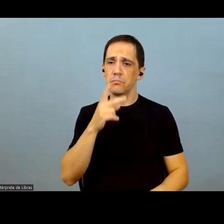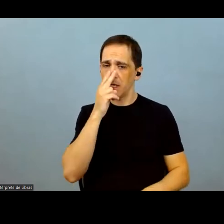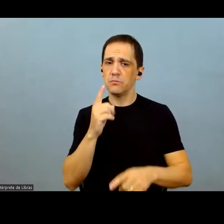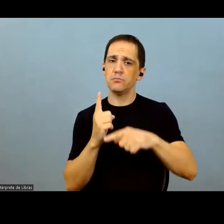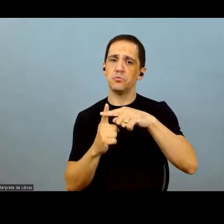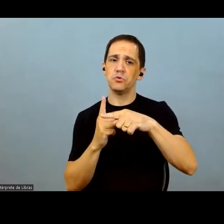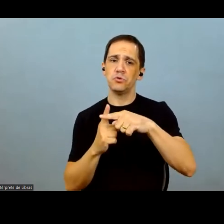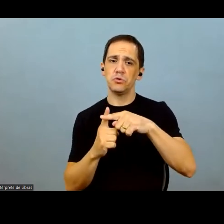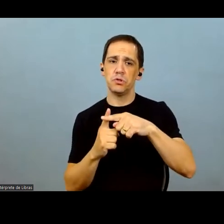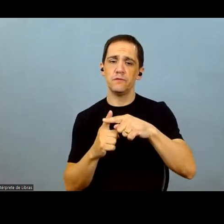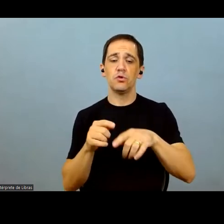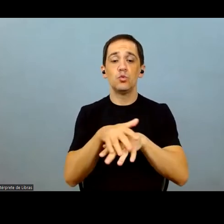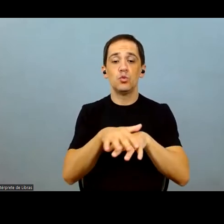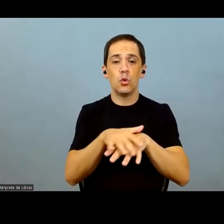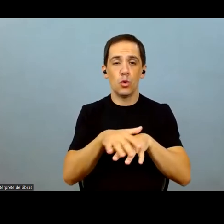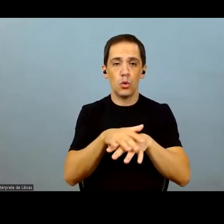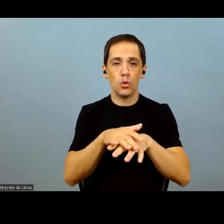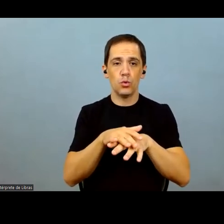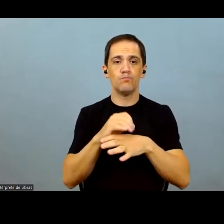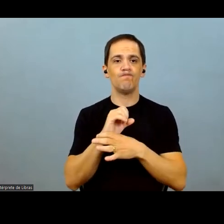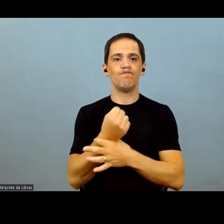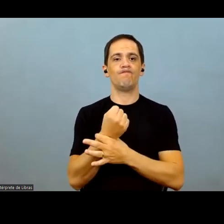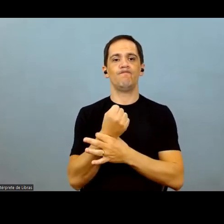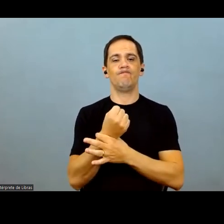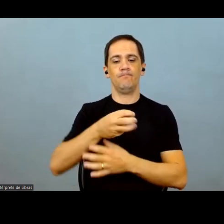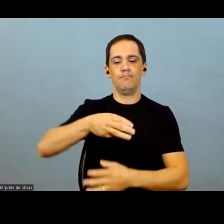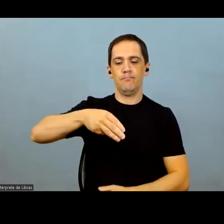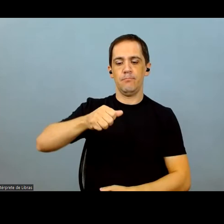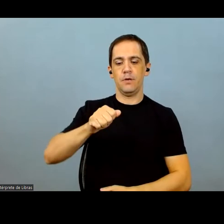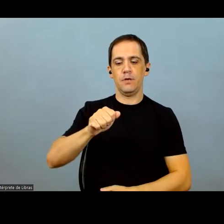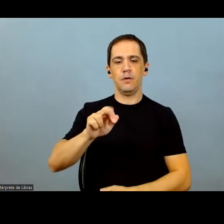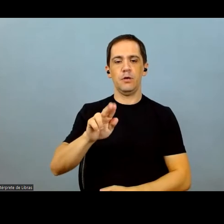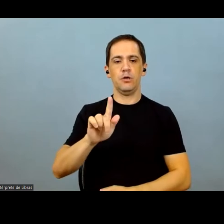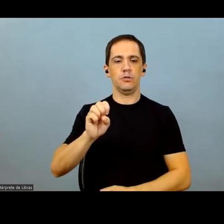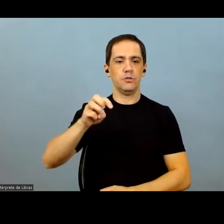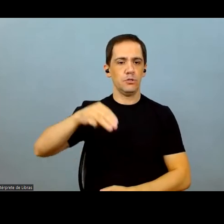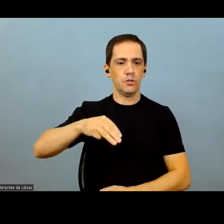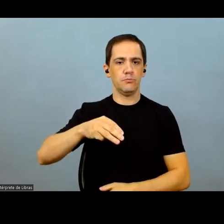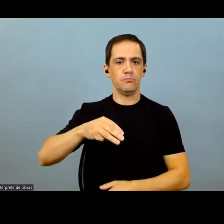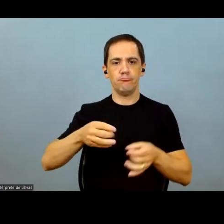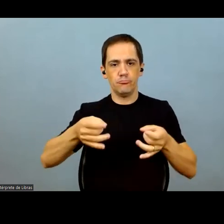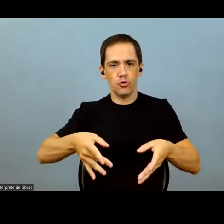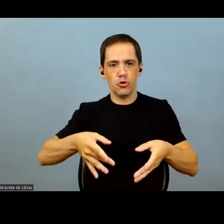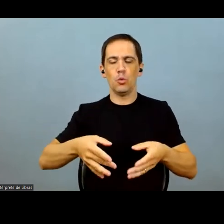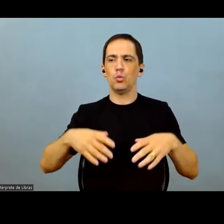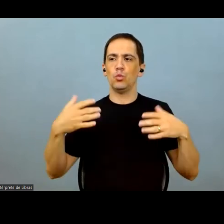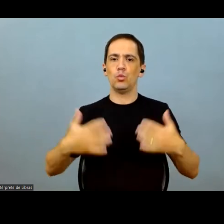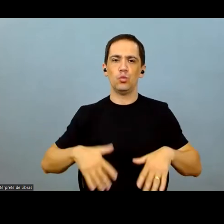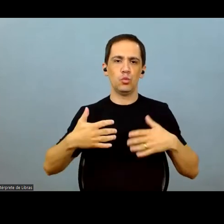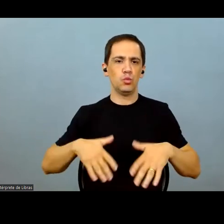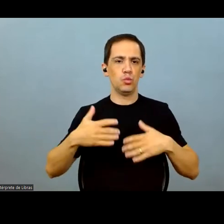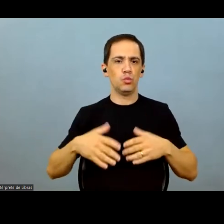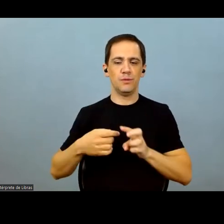for us. Soybean is securing fantastic margins. And